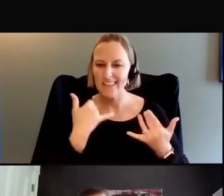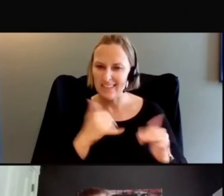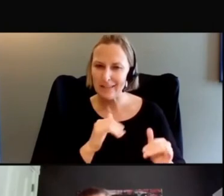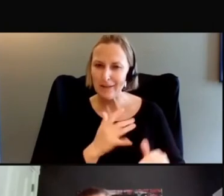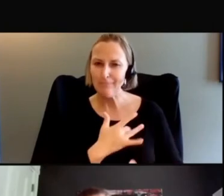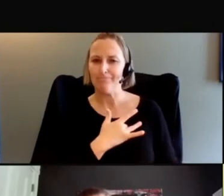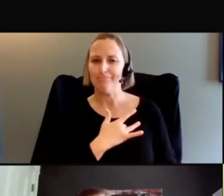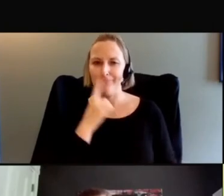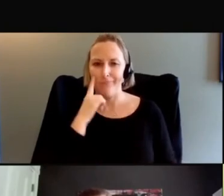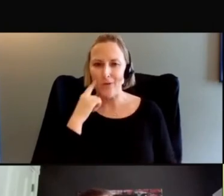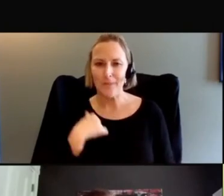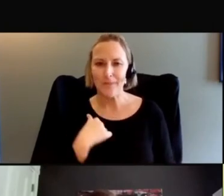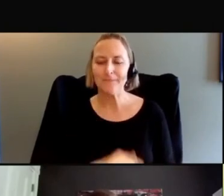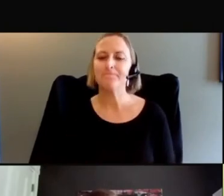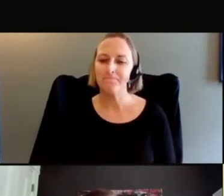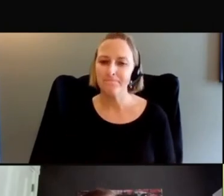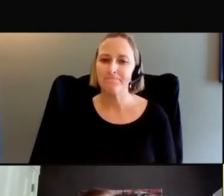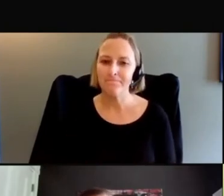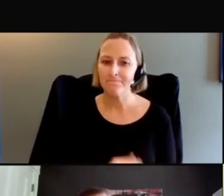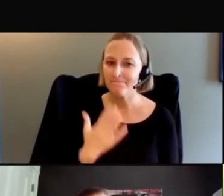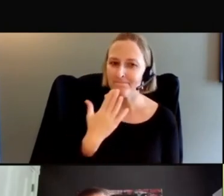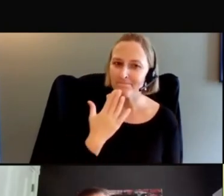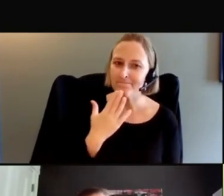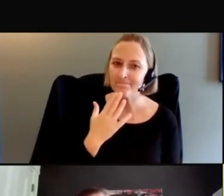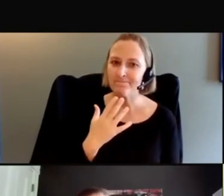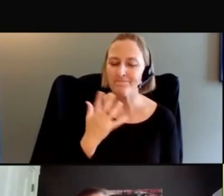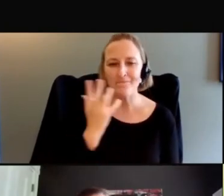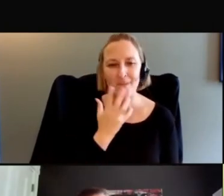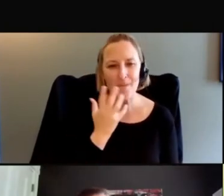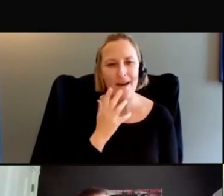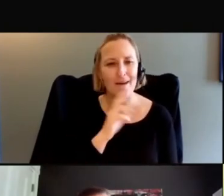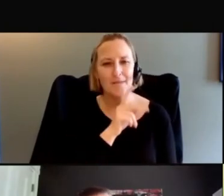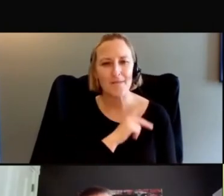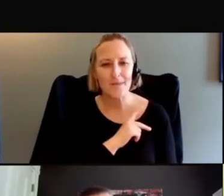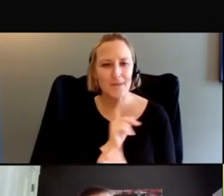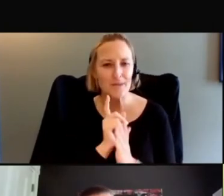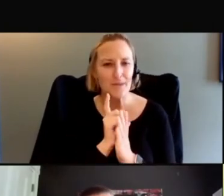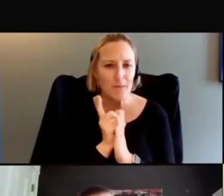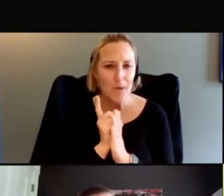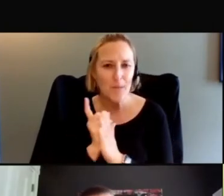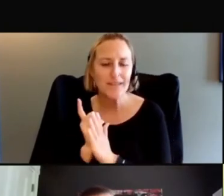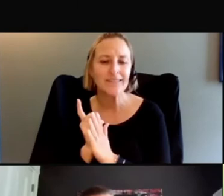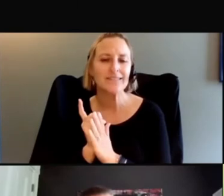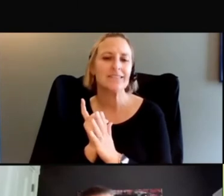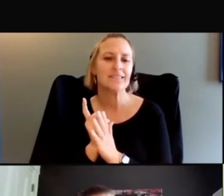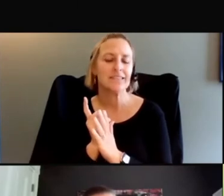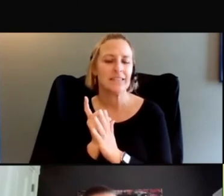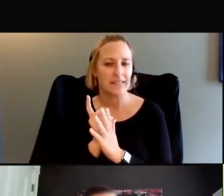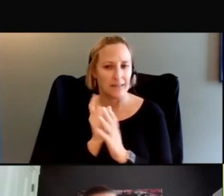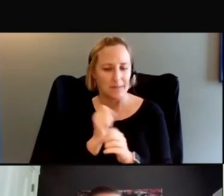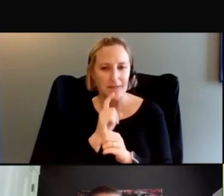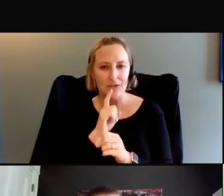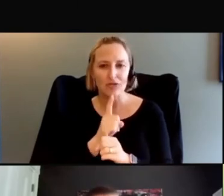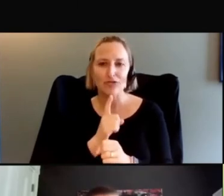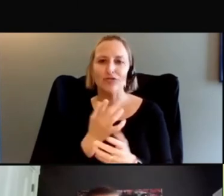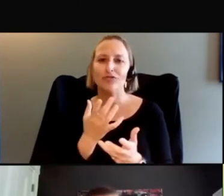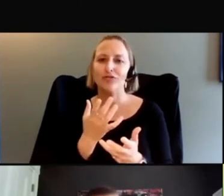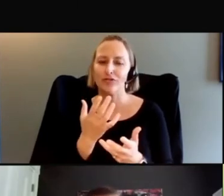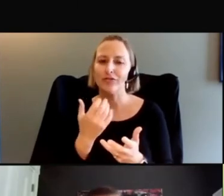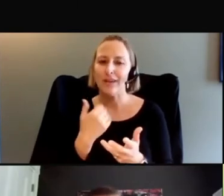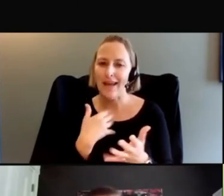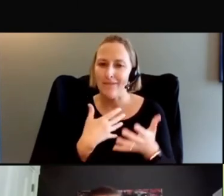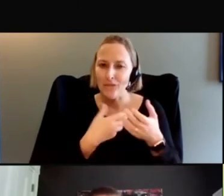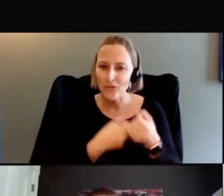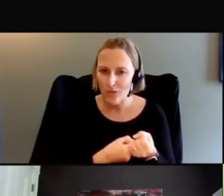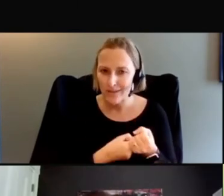Thank you. Those personal moments are so important in building that trust. And we've talked a little bit